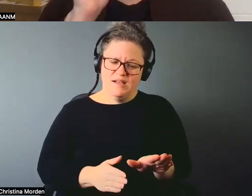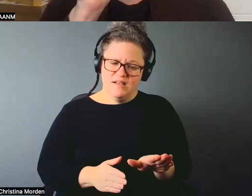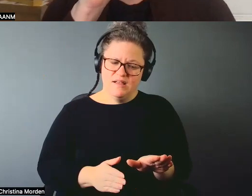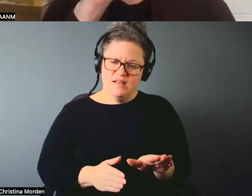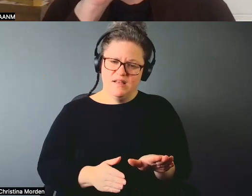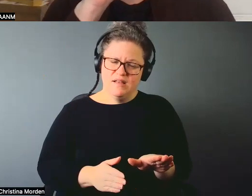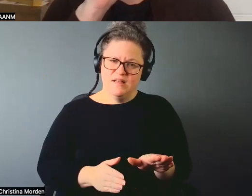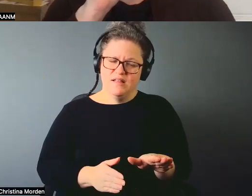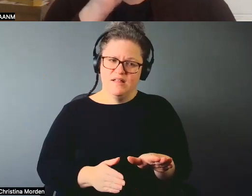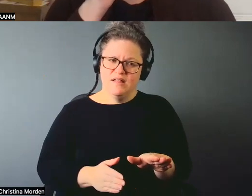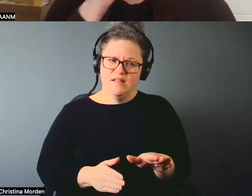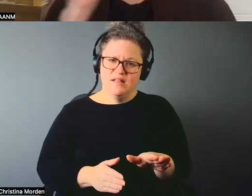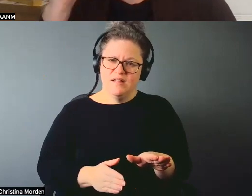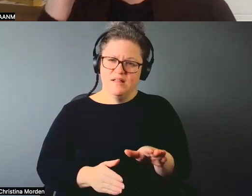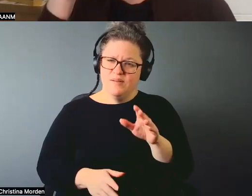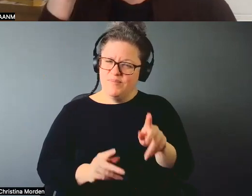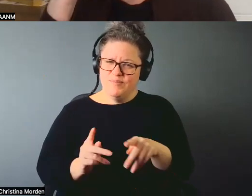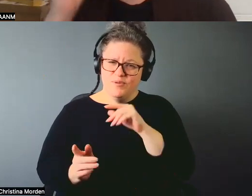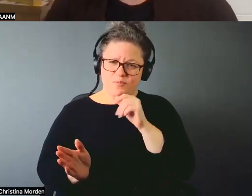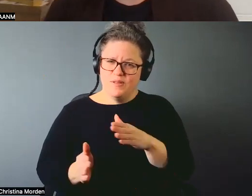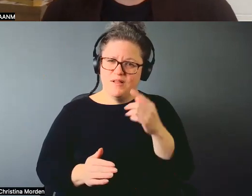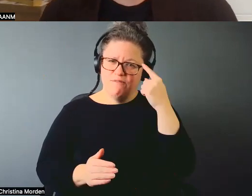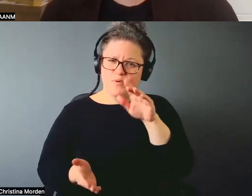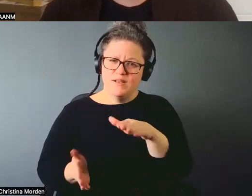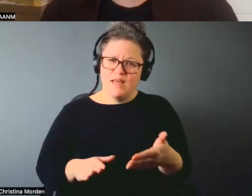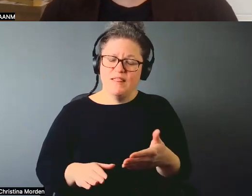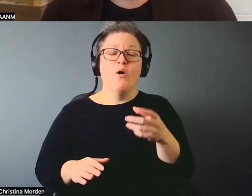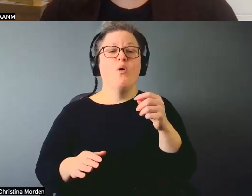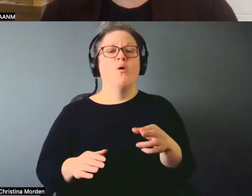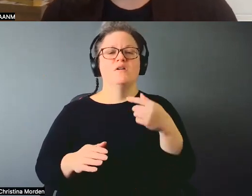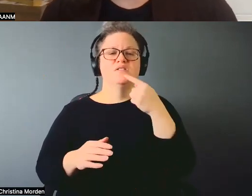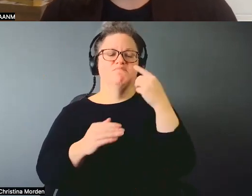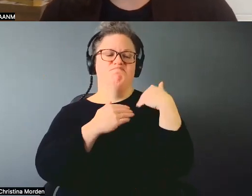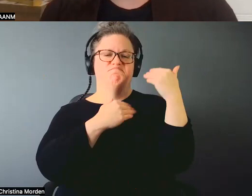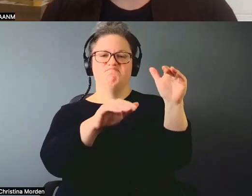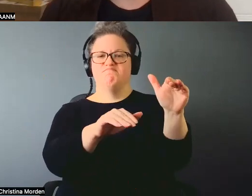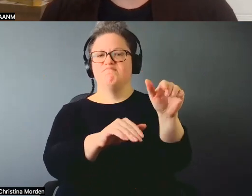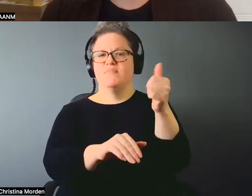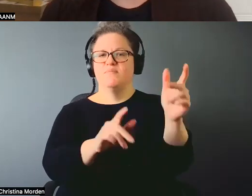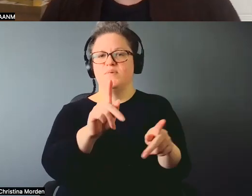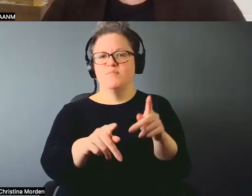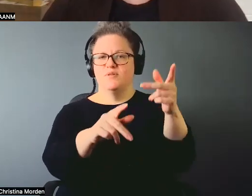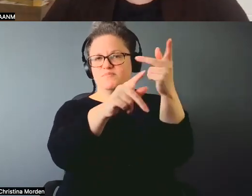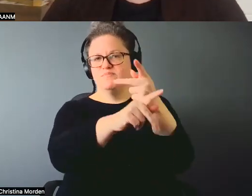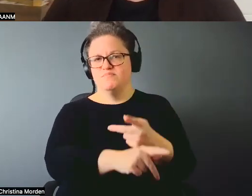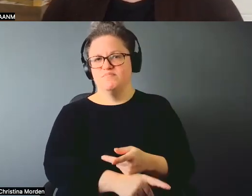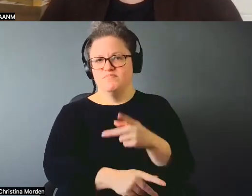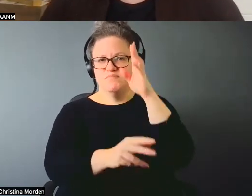How people don't plan or again, they leave it up to other people to do. Right.